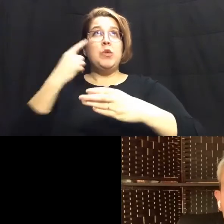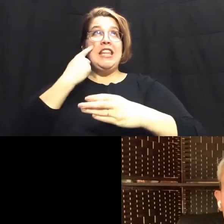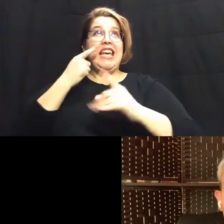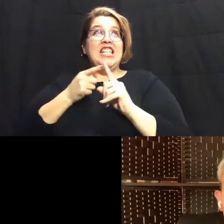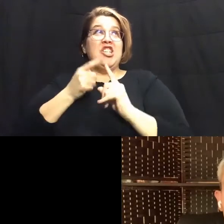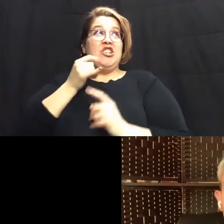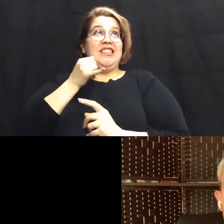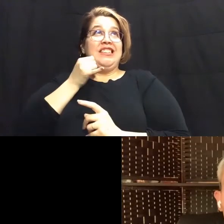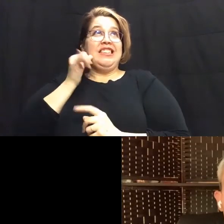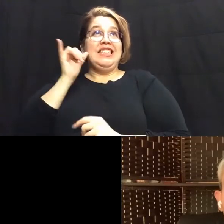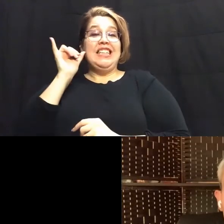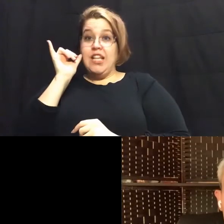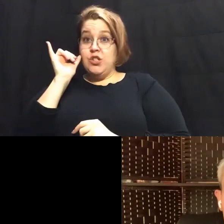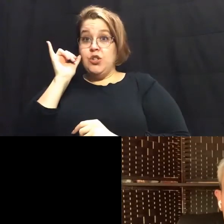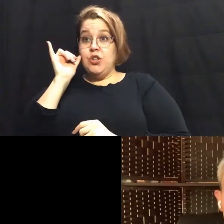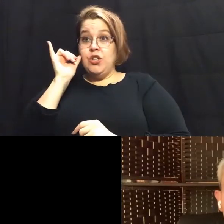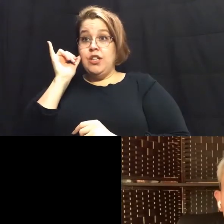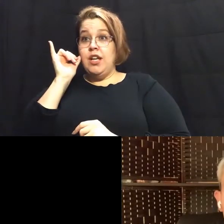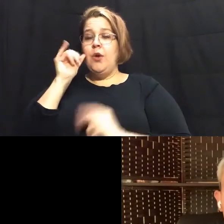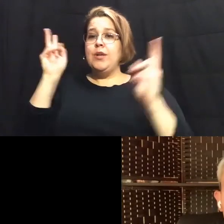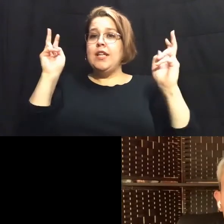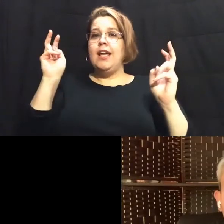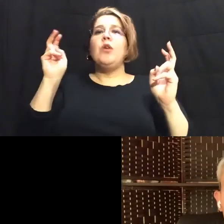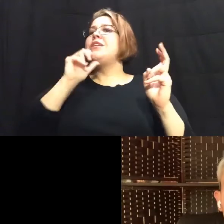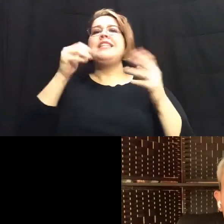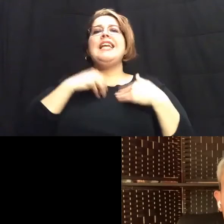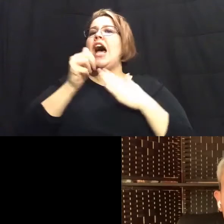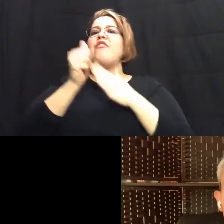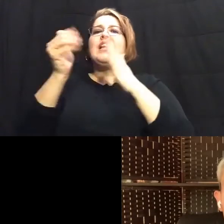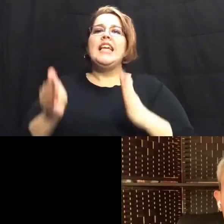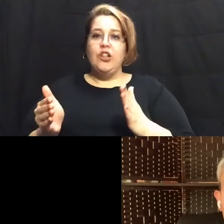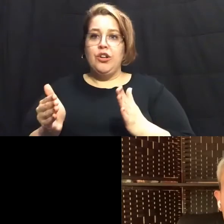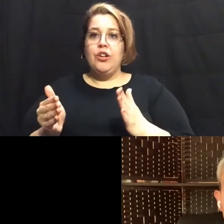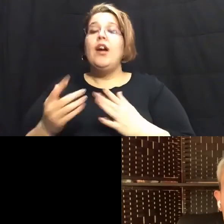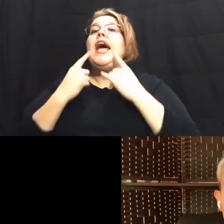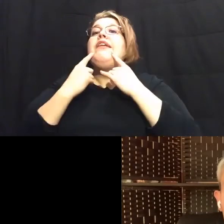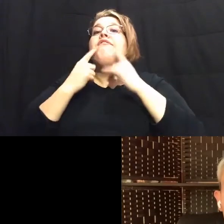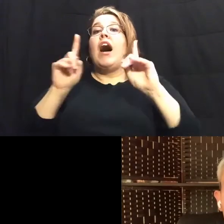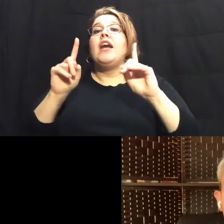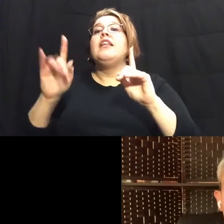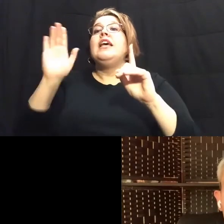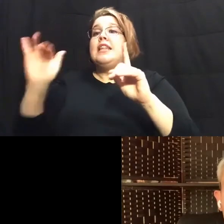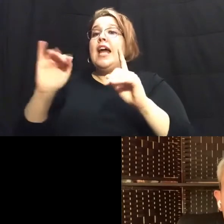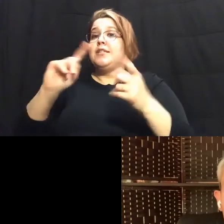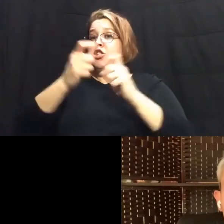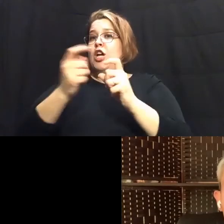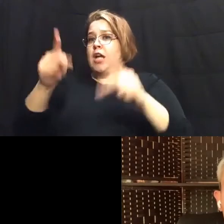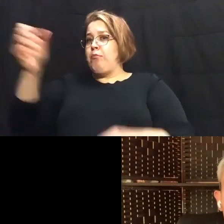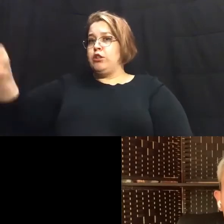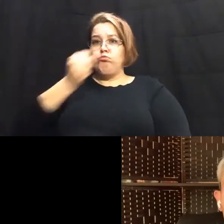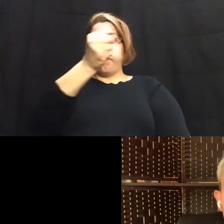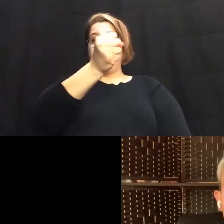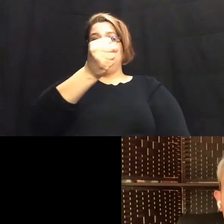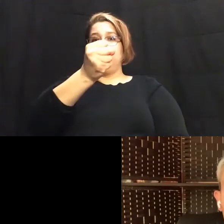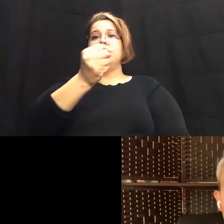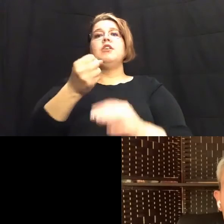uh was a horse without a head and and finally that has been reappointed now uh by the governor but